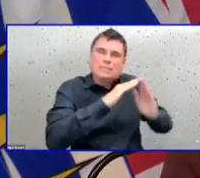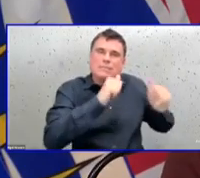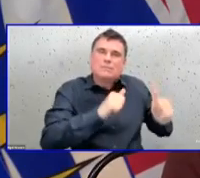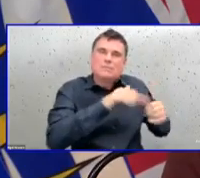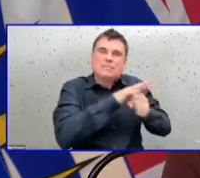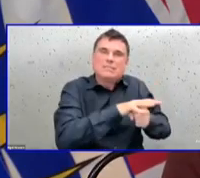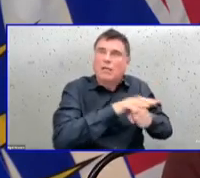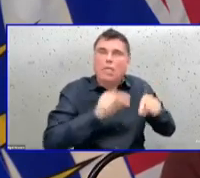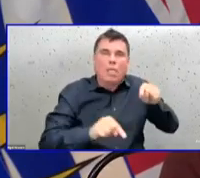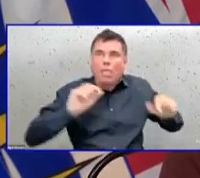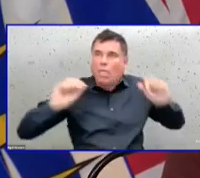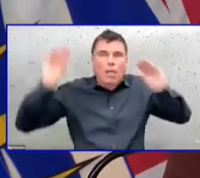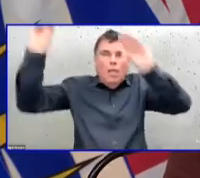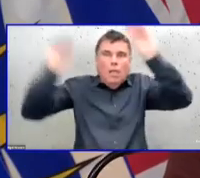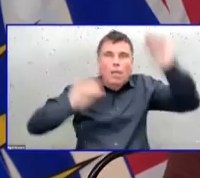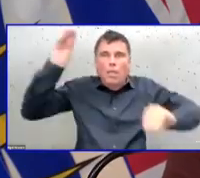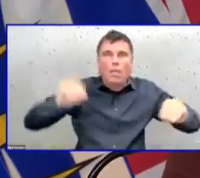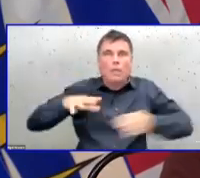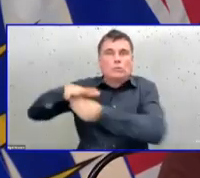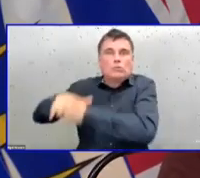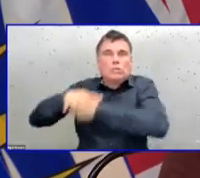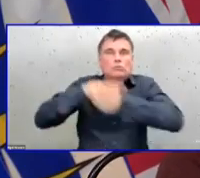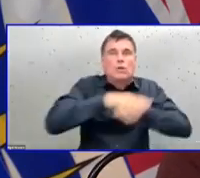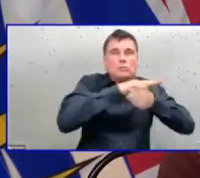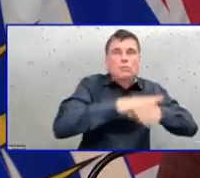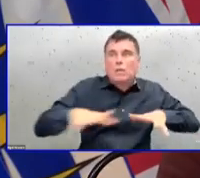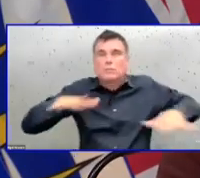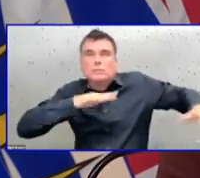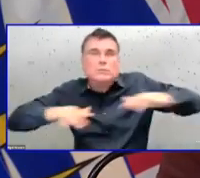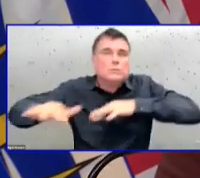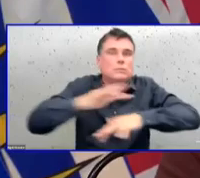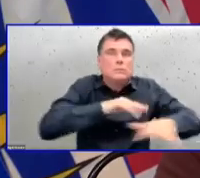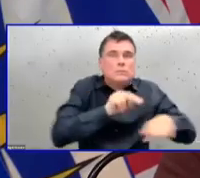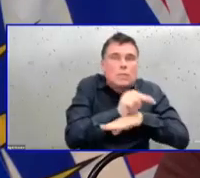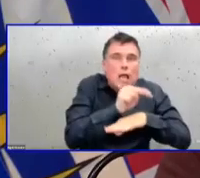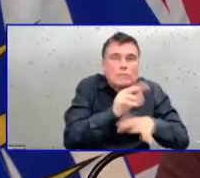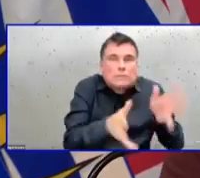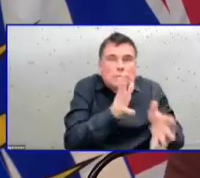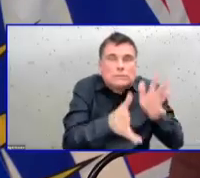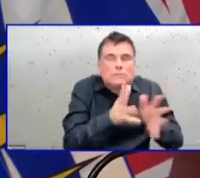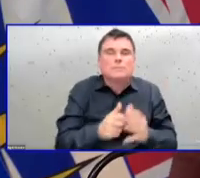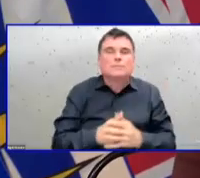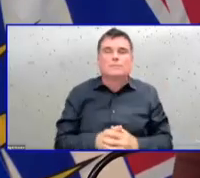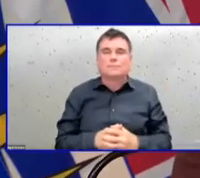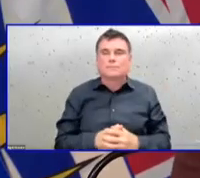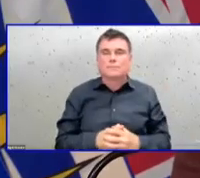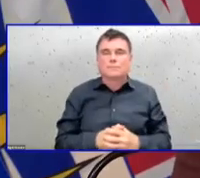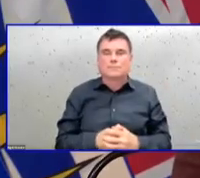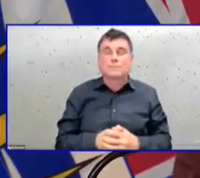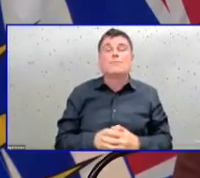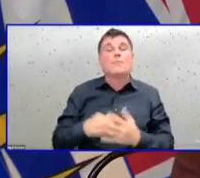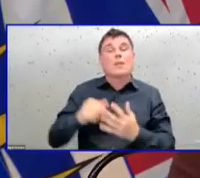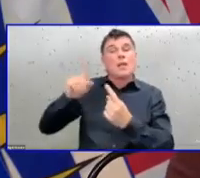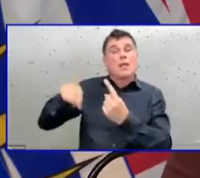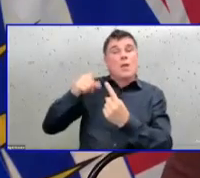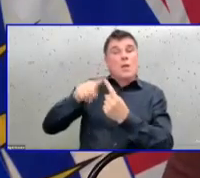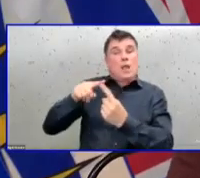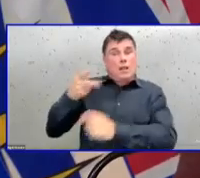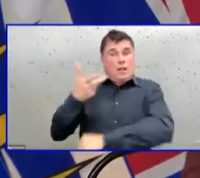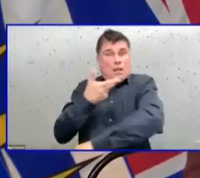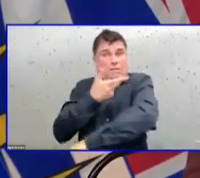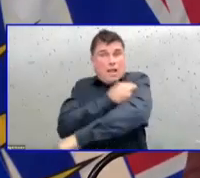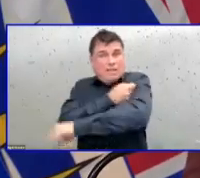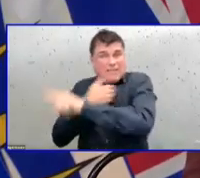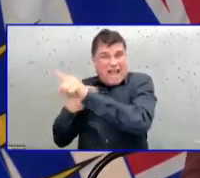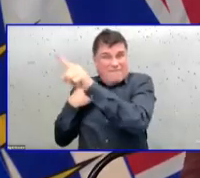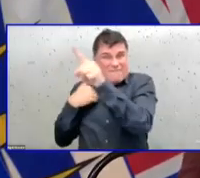and come down. This is important. The number of new cases on average for every case